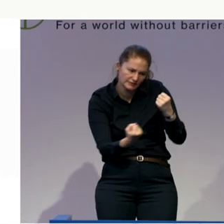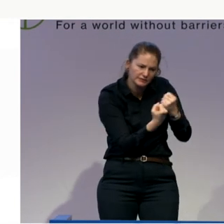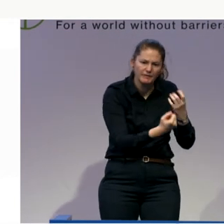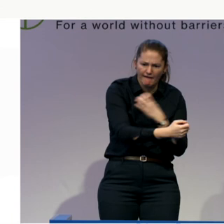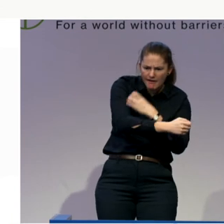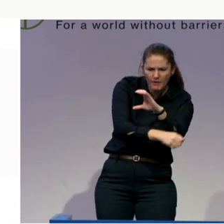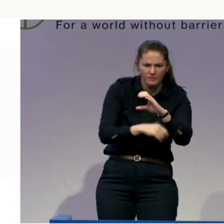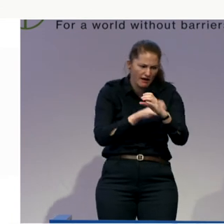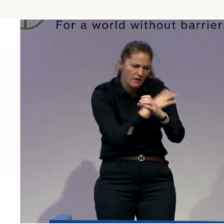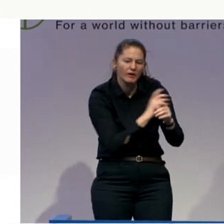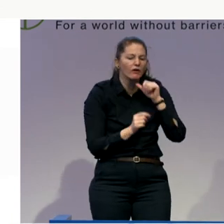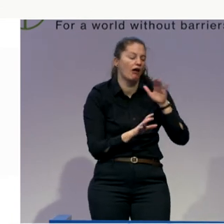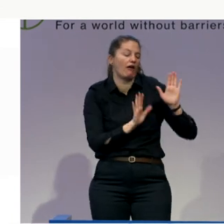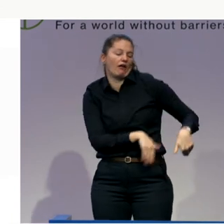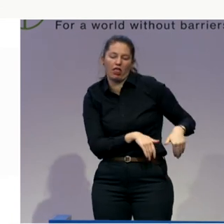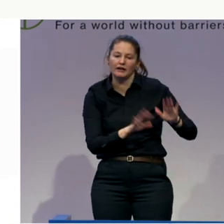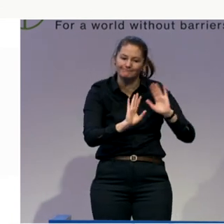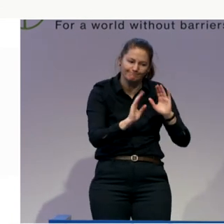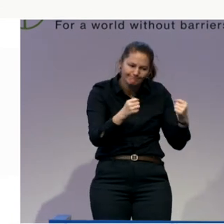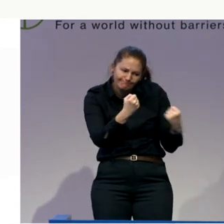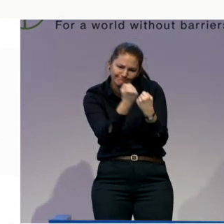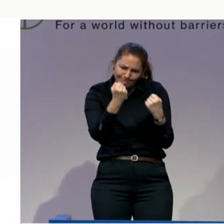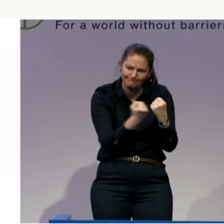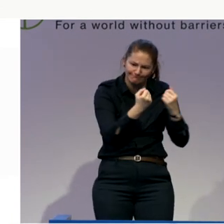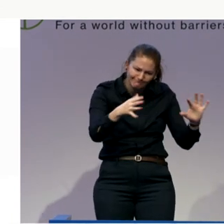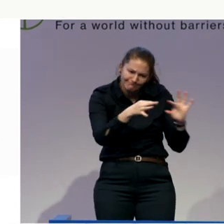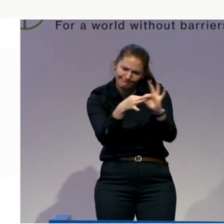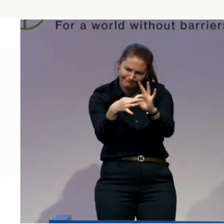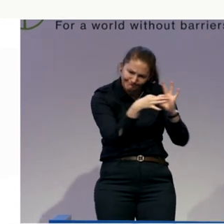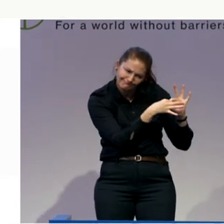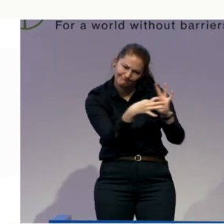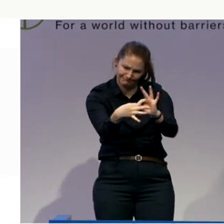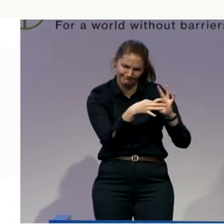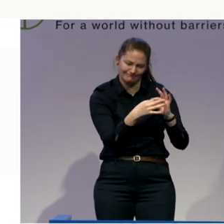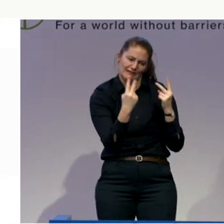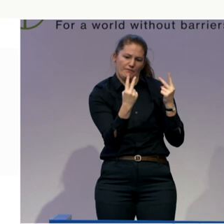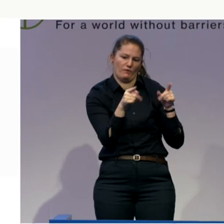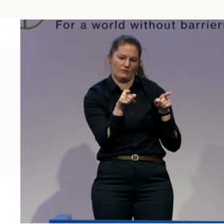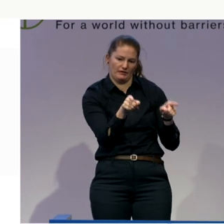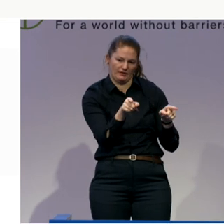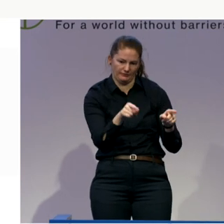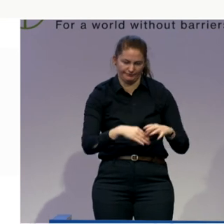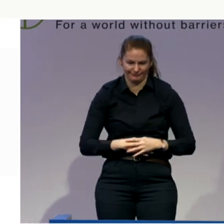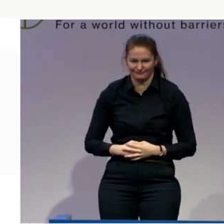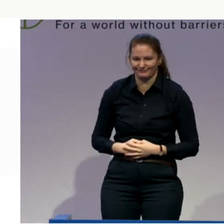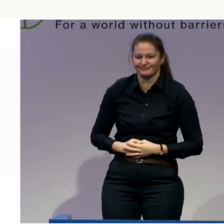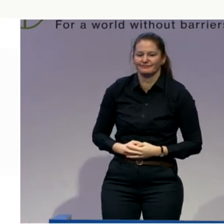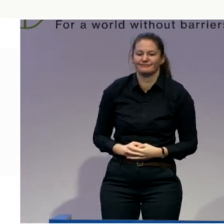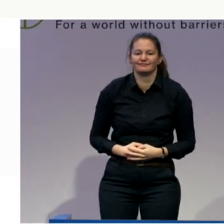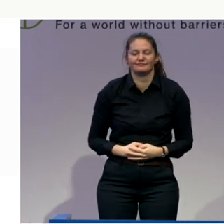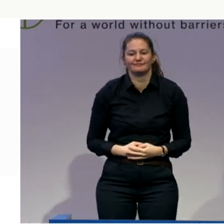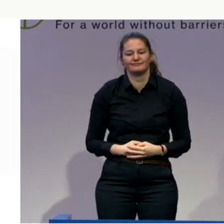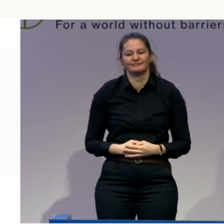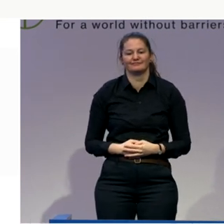past, trade unions supported people, municipalities inspected homes. It wasn't always good. But here we have a